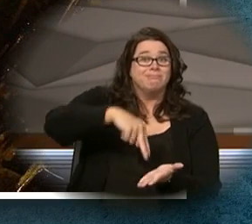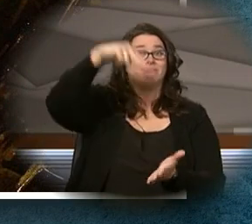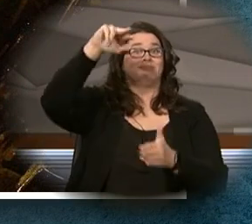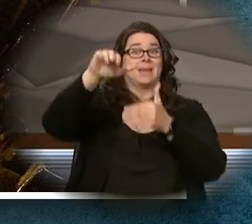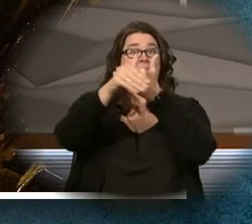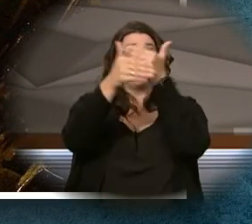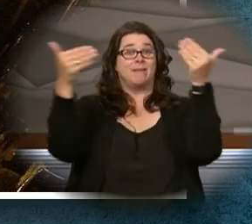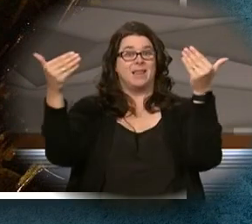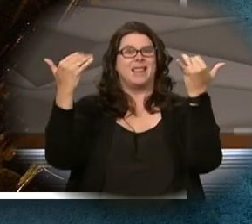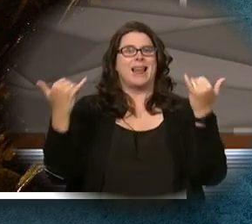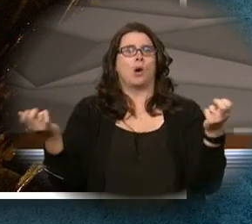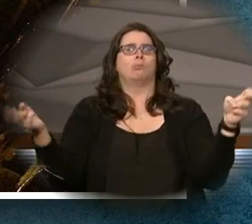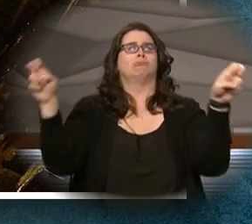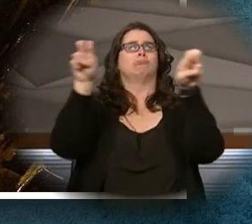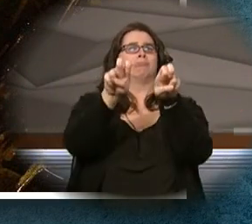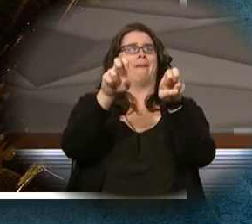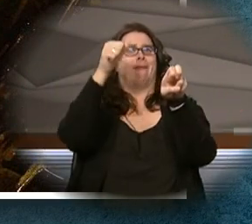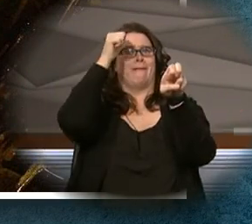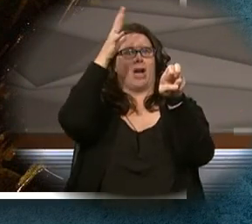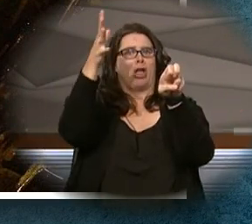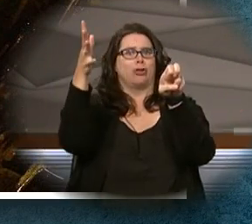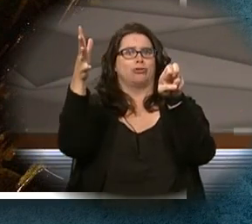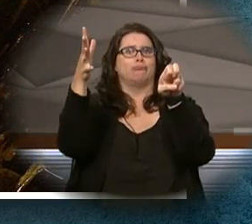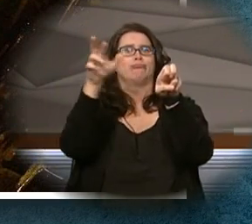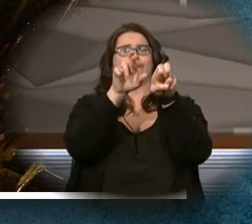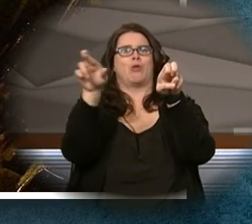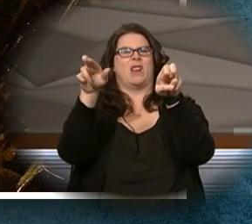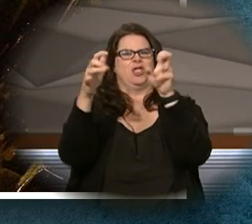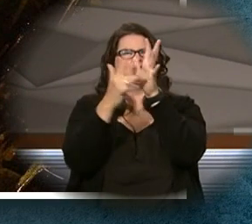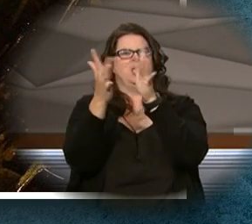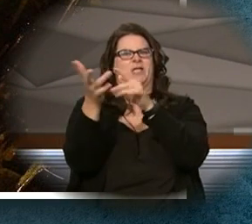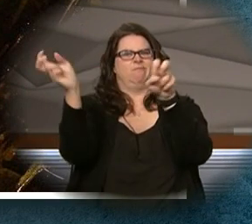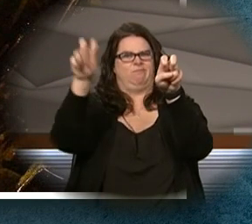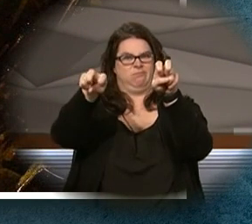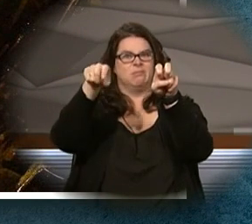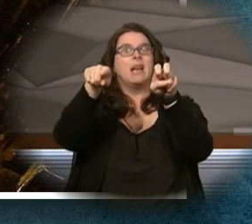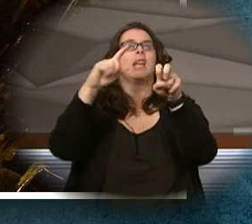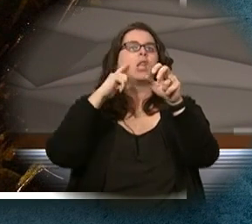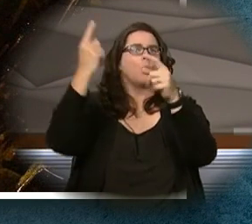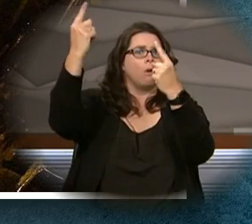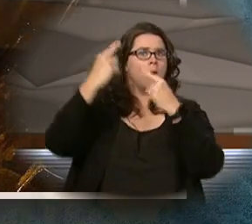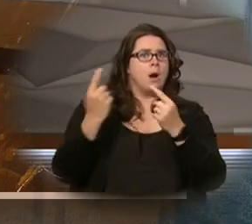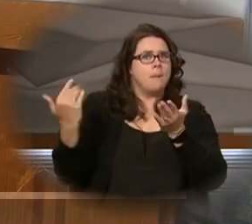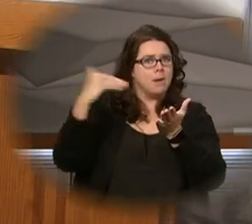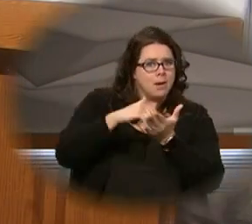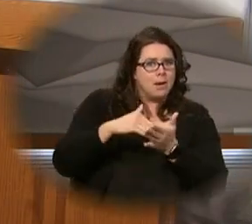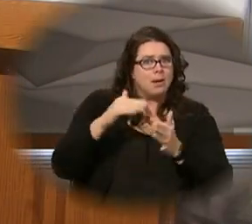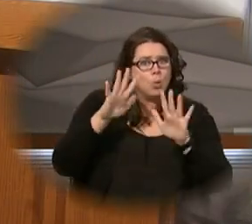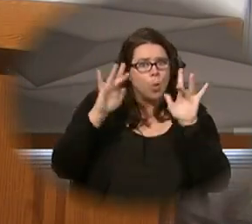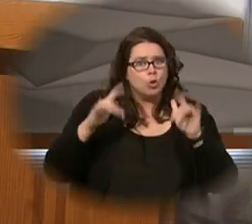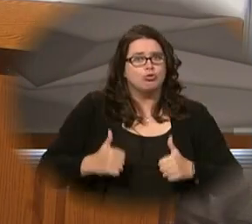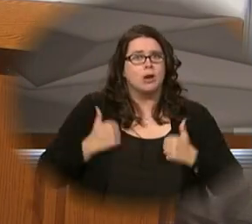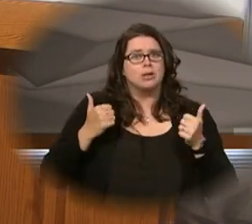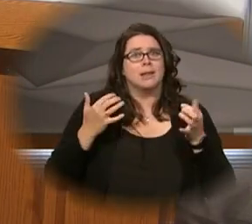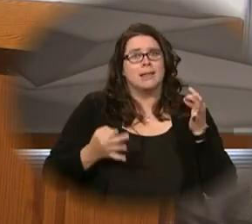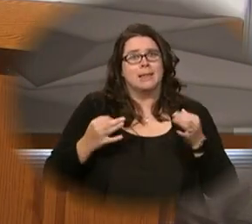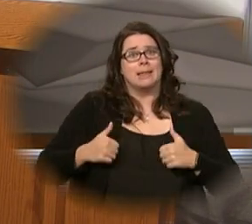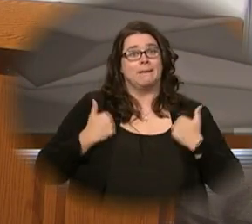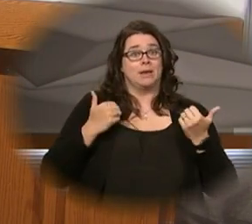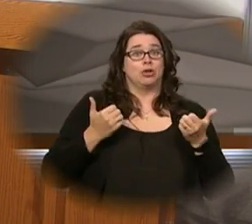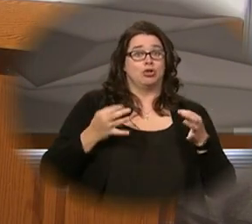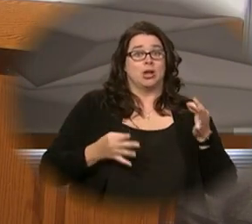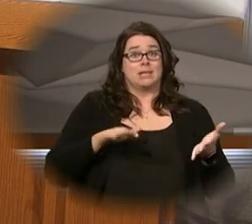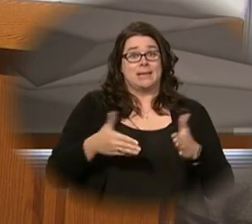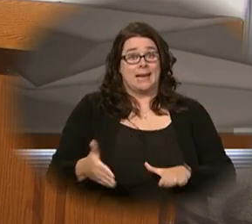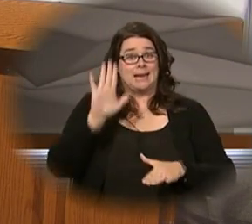ascended into heaven and is seated at the right hand of the Father. He will come again in glory to just the living and the dead and